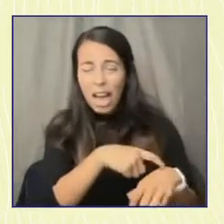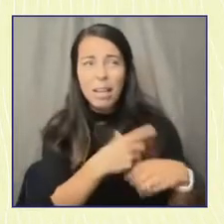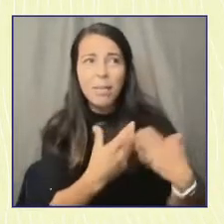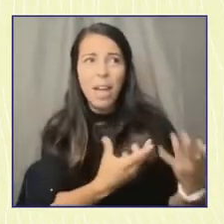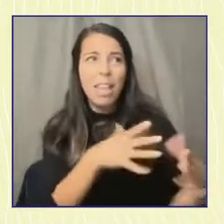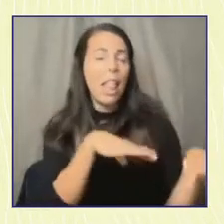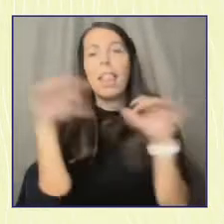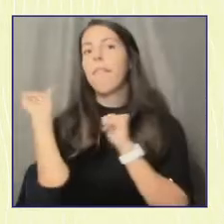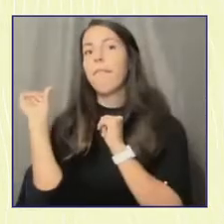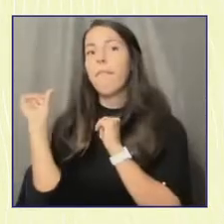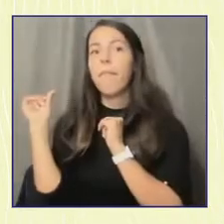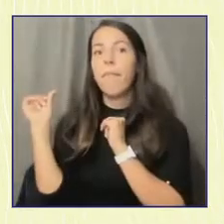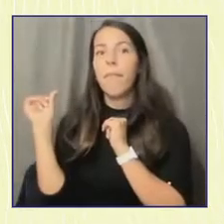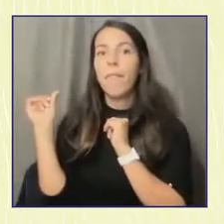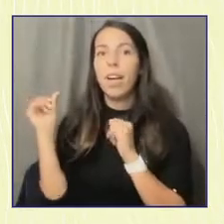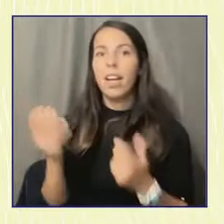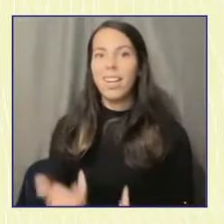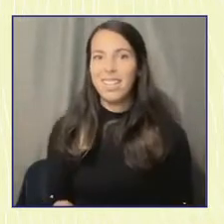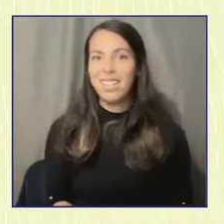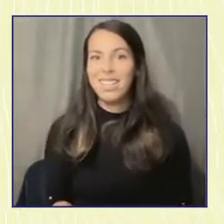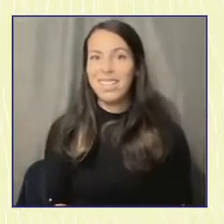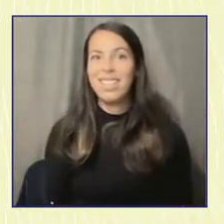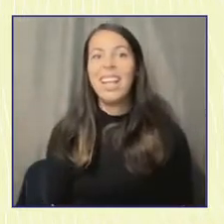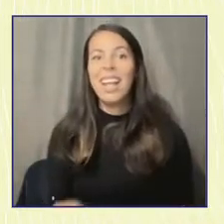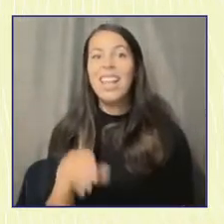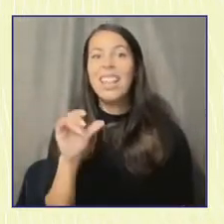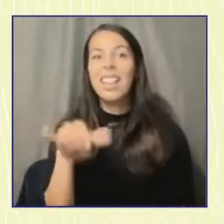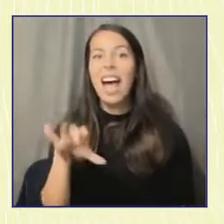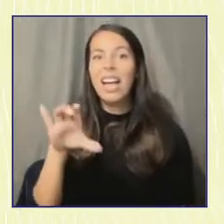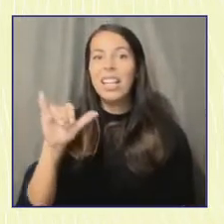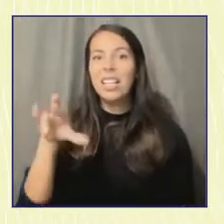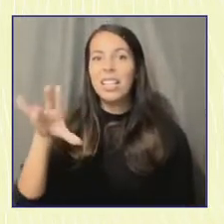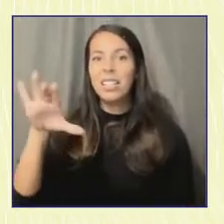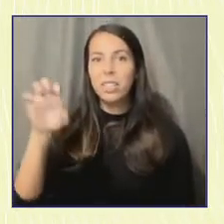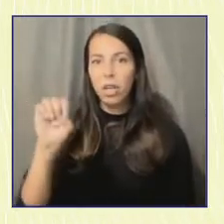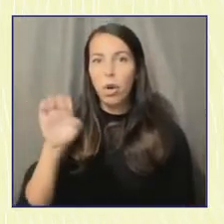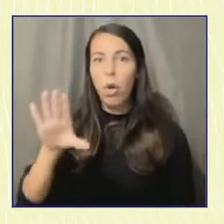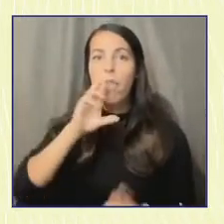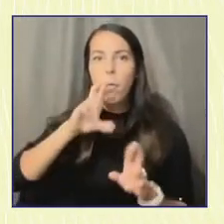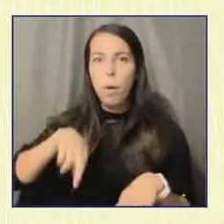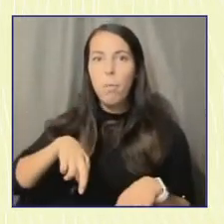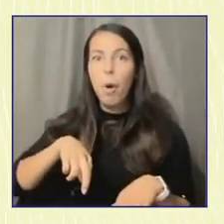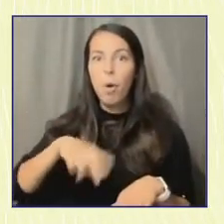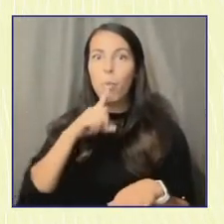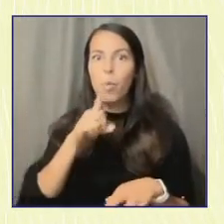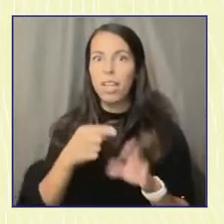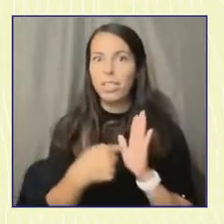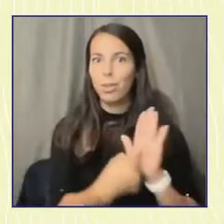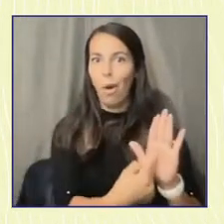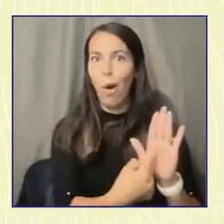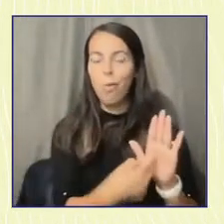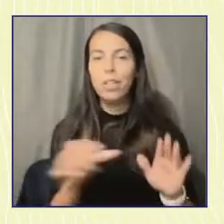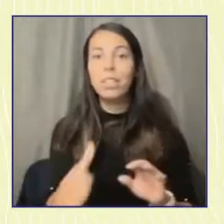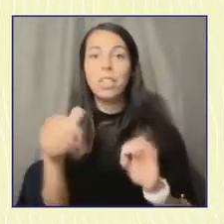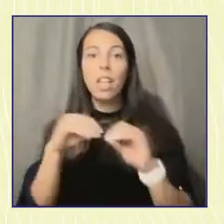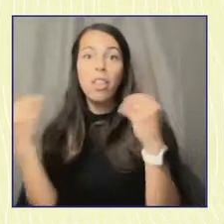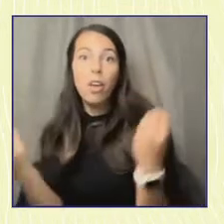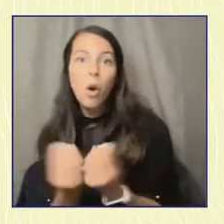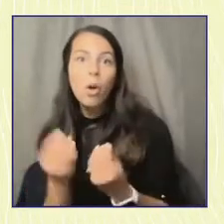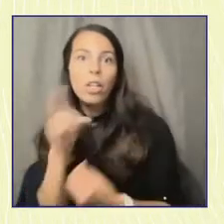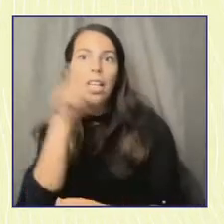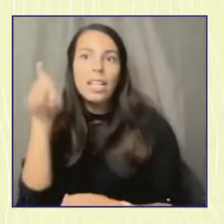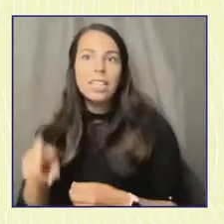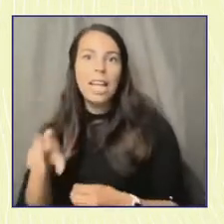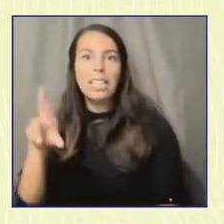And that's something that the circle report really highlighted. And I really appreciate because there are other organizations like Texas Rising, Texas Freedom Network,